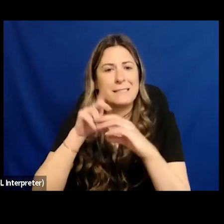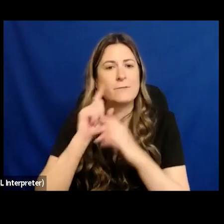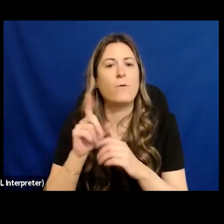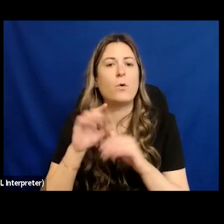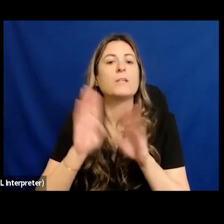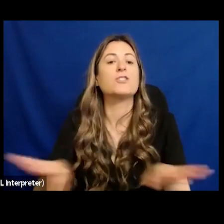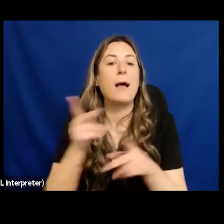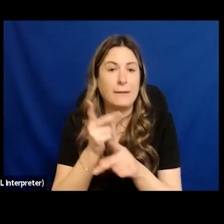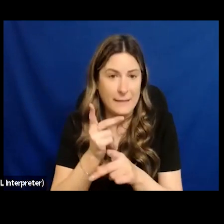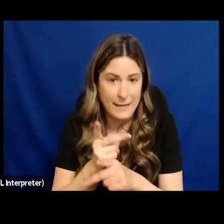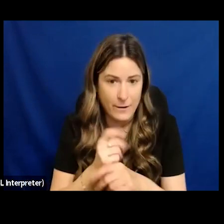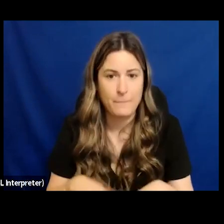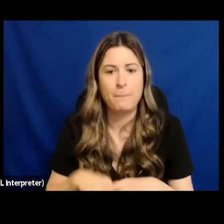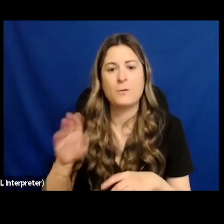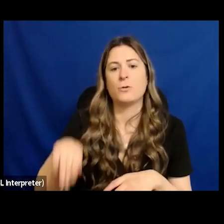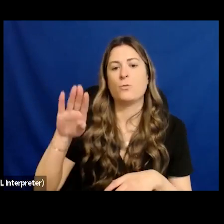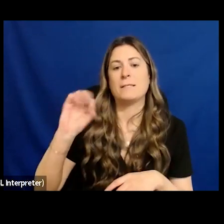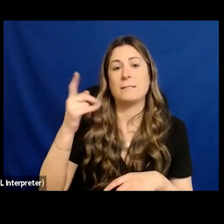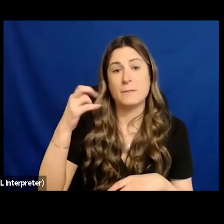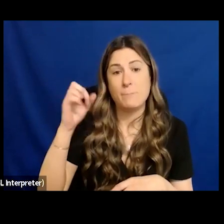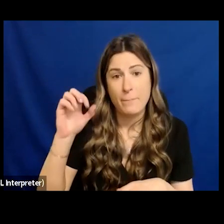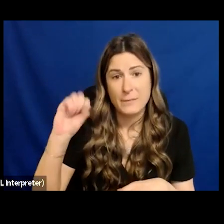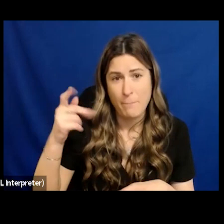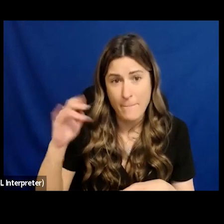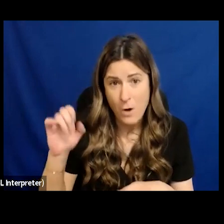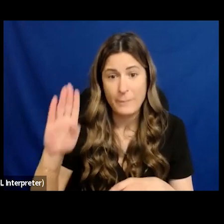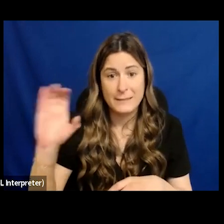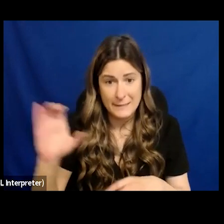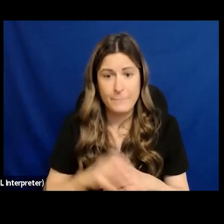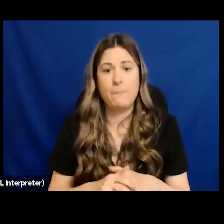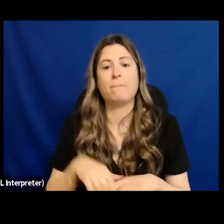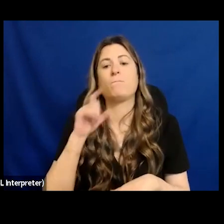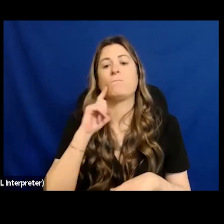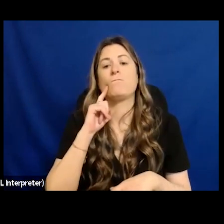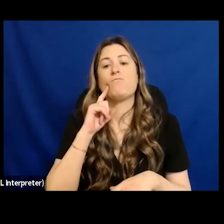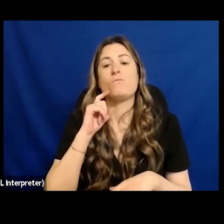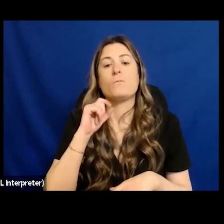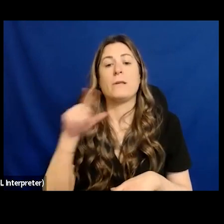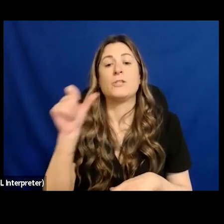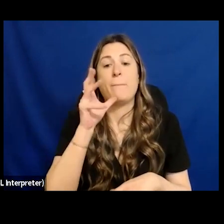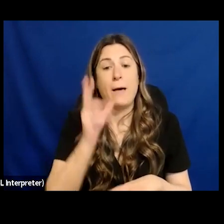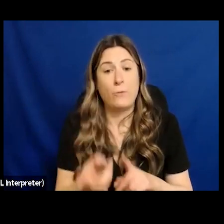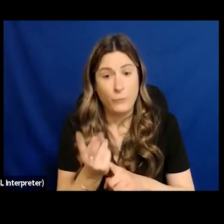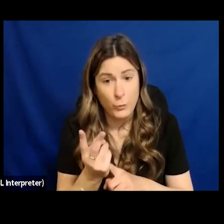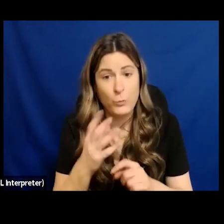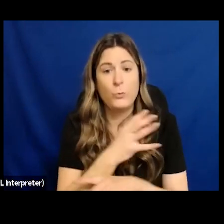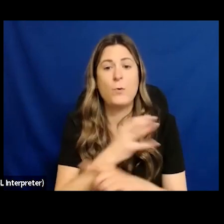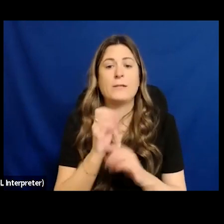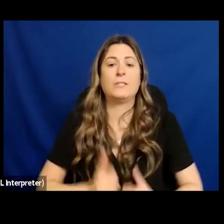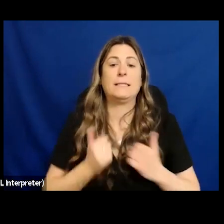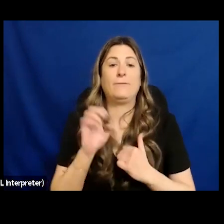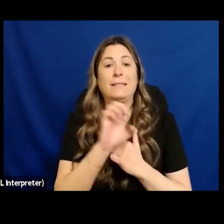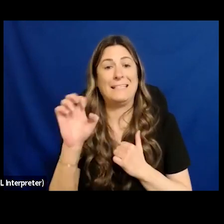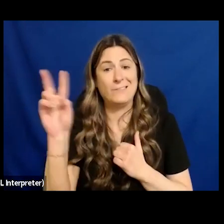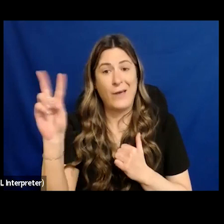bc she is a mother of two and as she has lived in east vancouver for more than 15 years she's a truly deep connections with the community in that